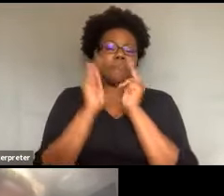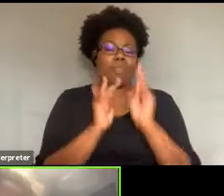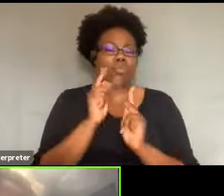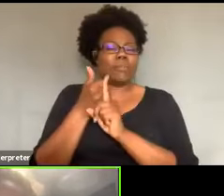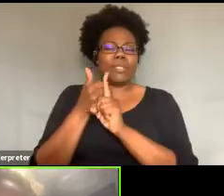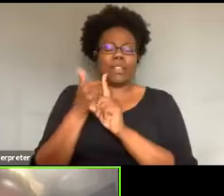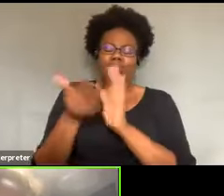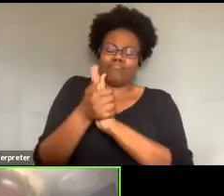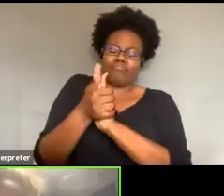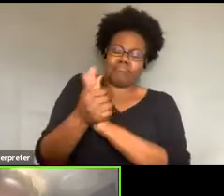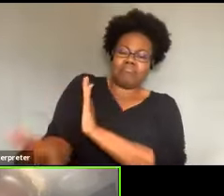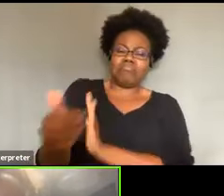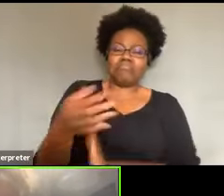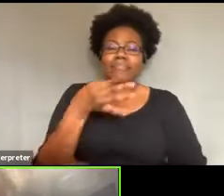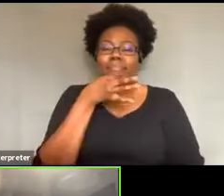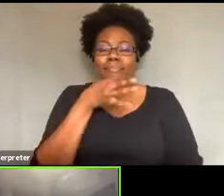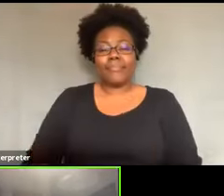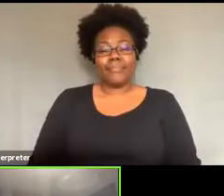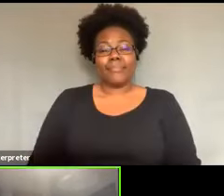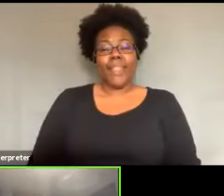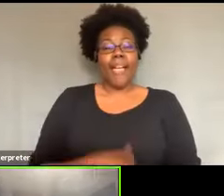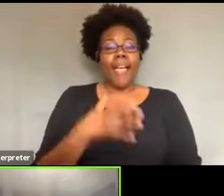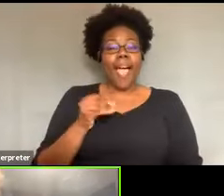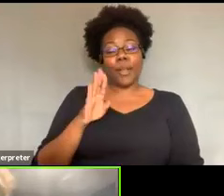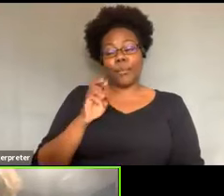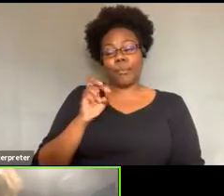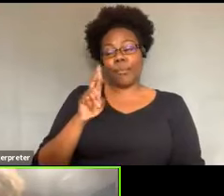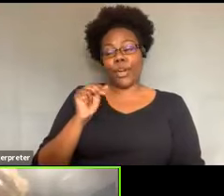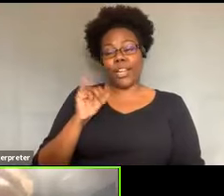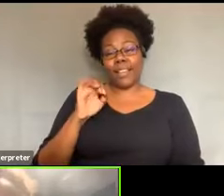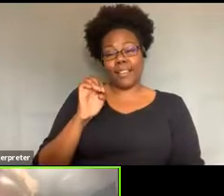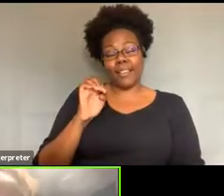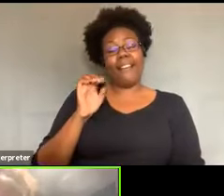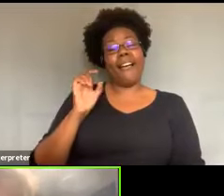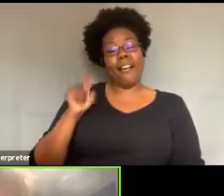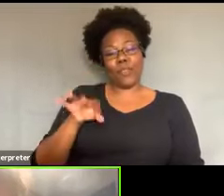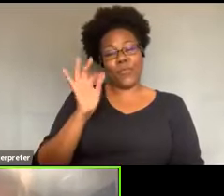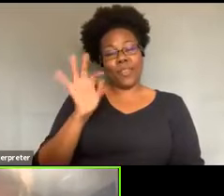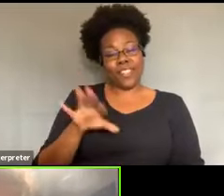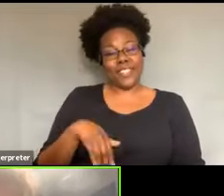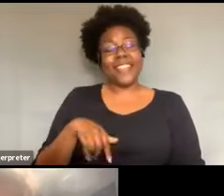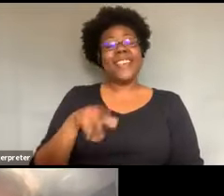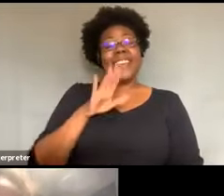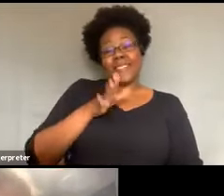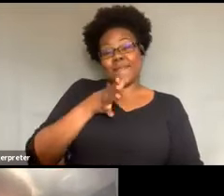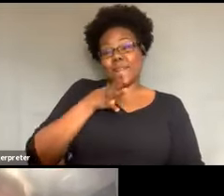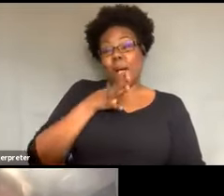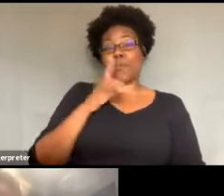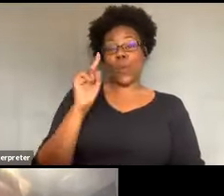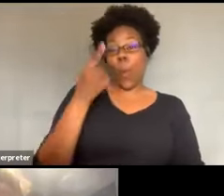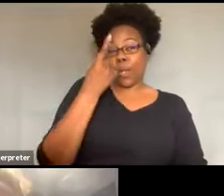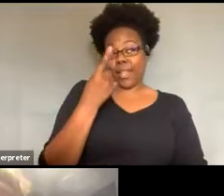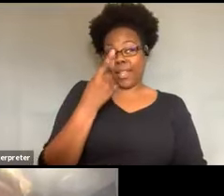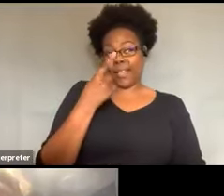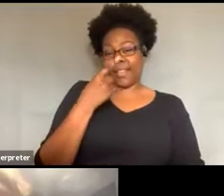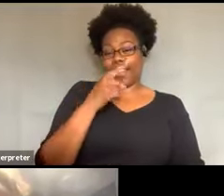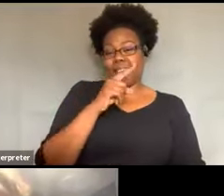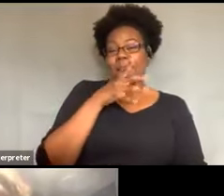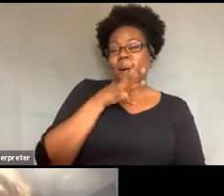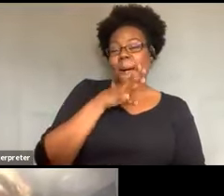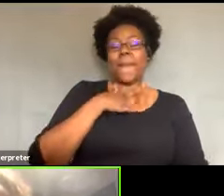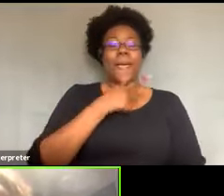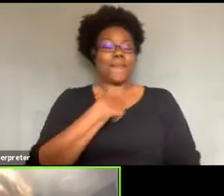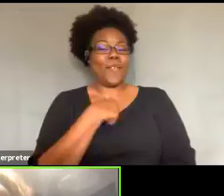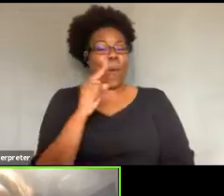Bernie. You know, he said I was, um, his mother and I were the only one that could call him Bernice. Everybody else got to call him Bernie. Right.